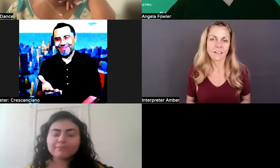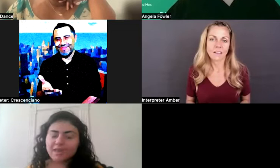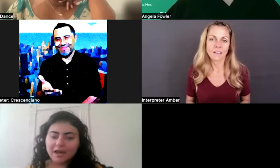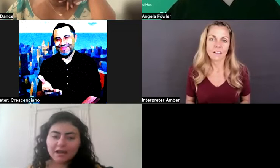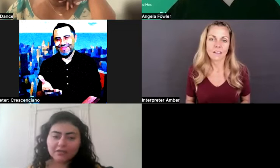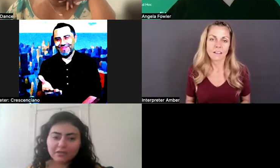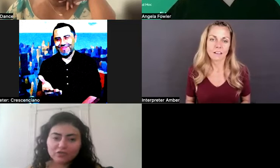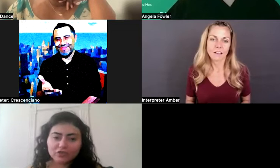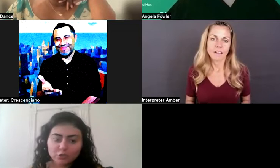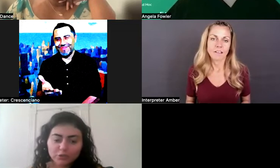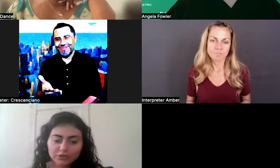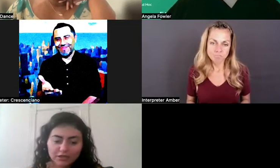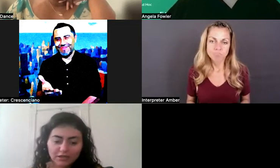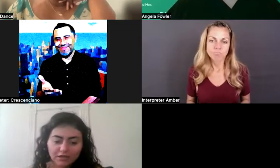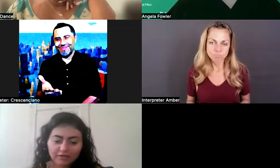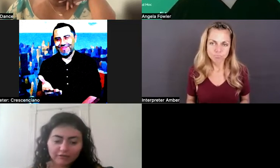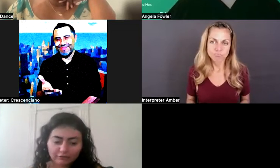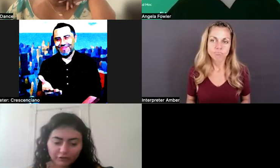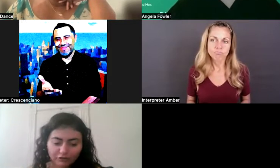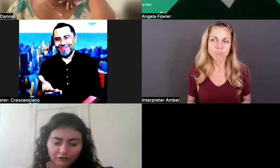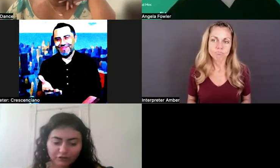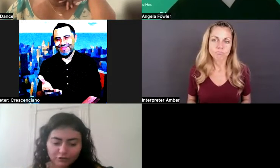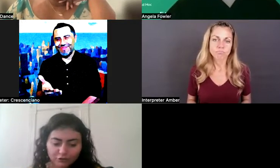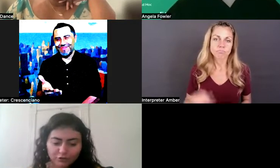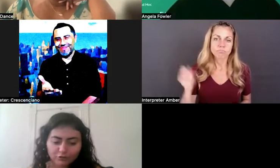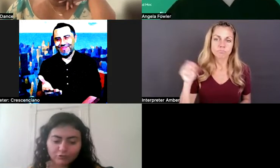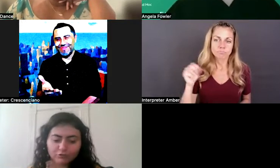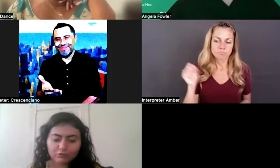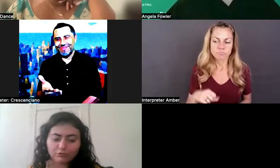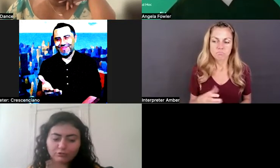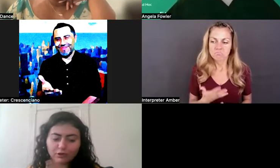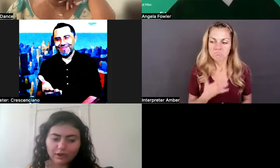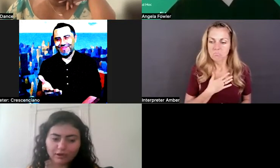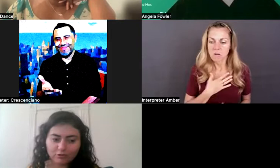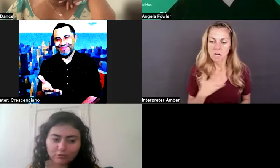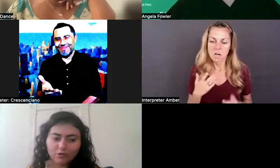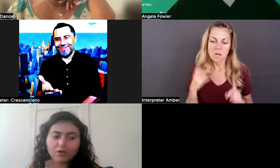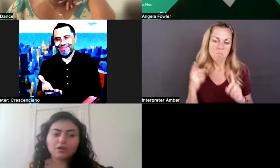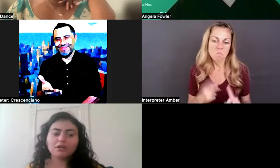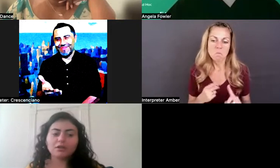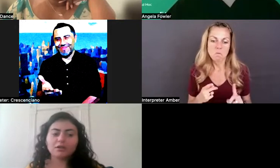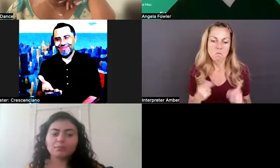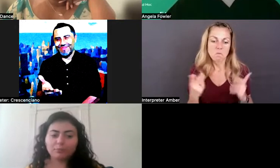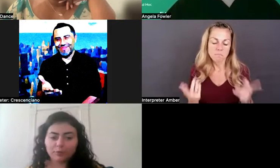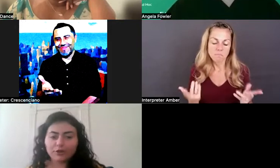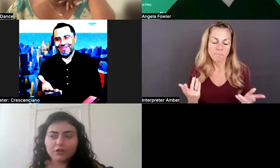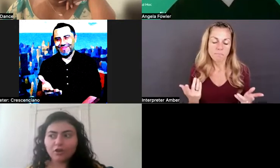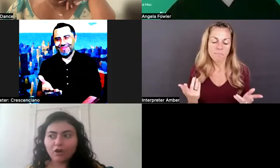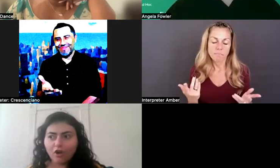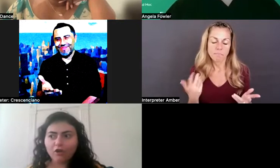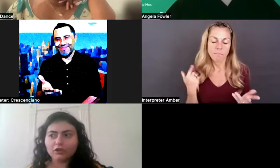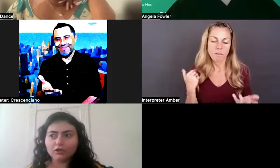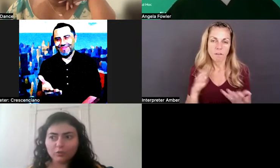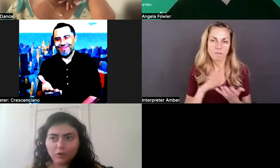yeah, that's just to say I've learned to right now bring